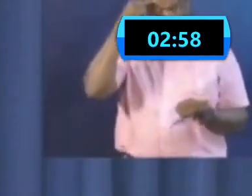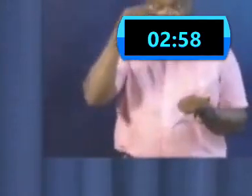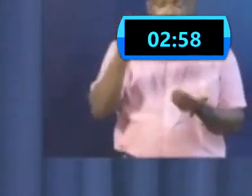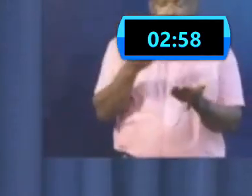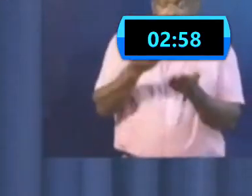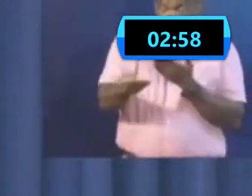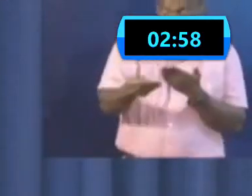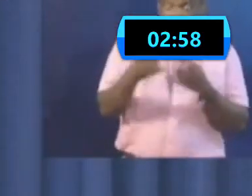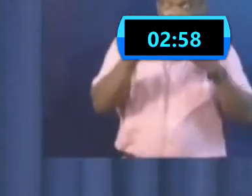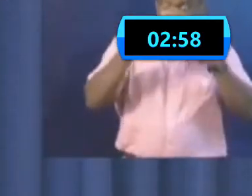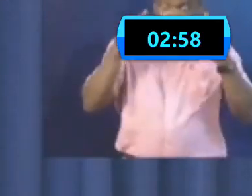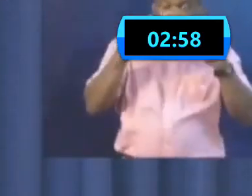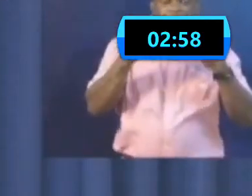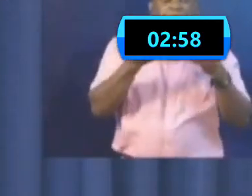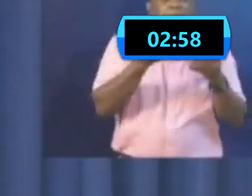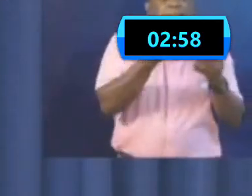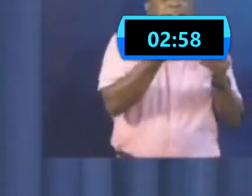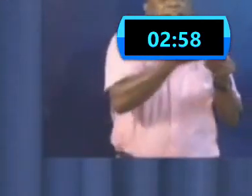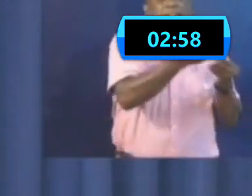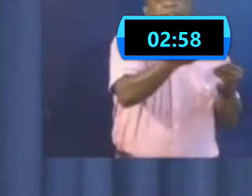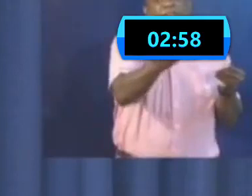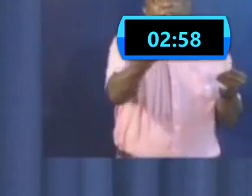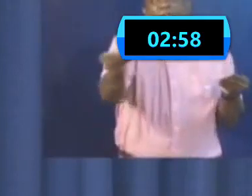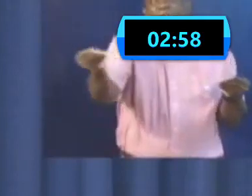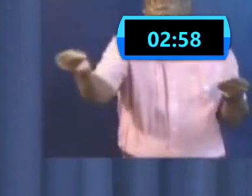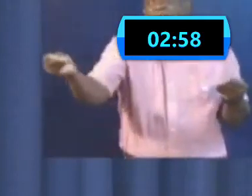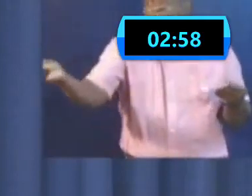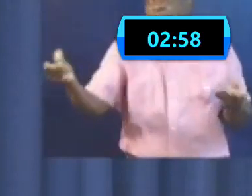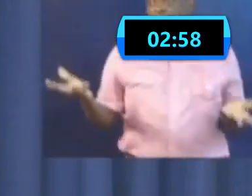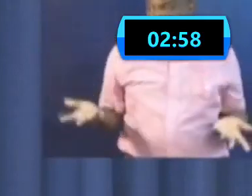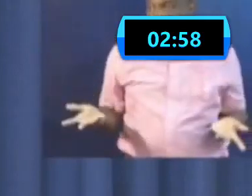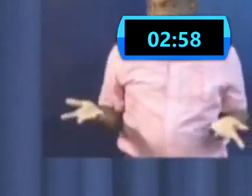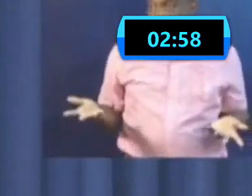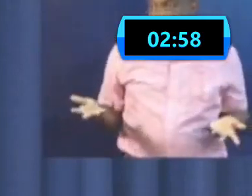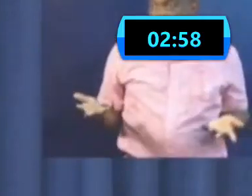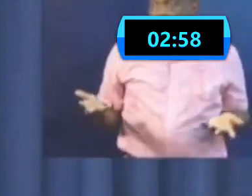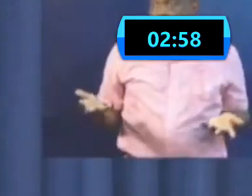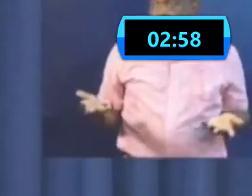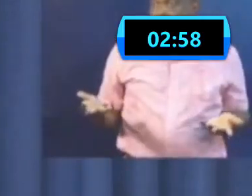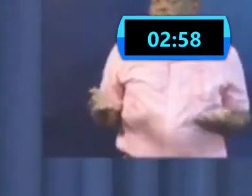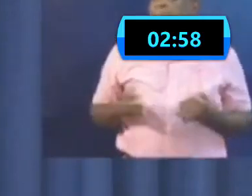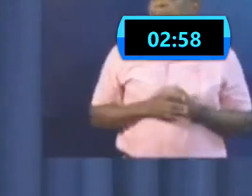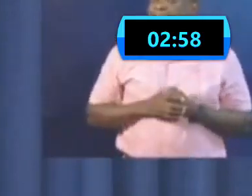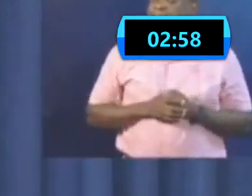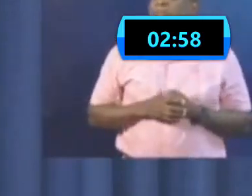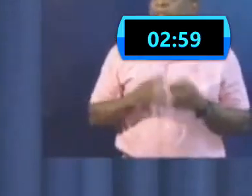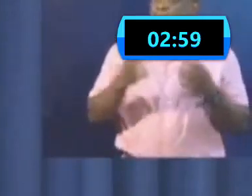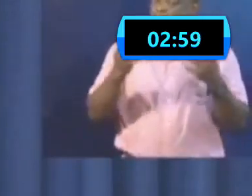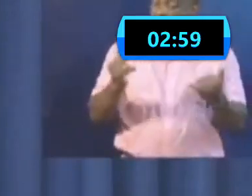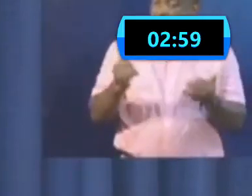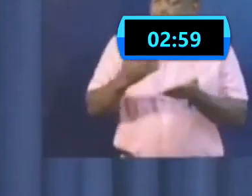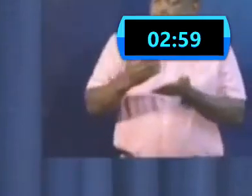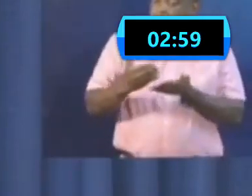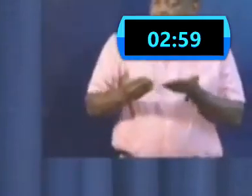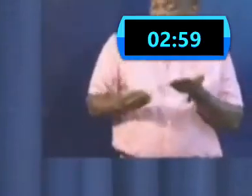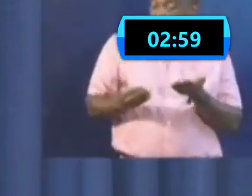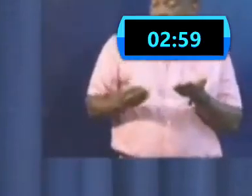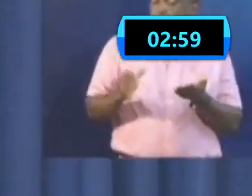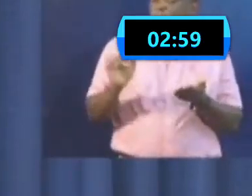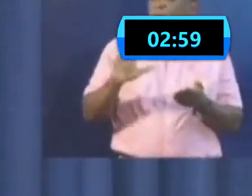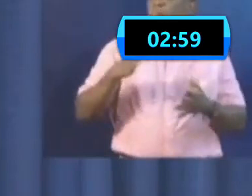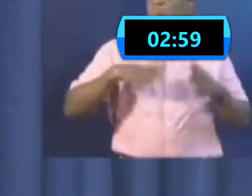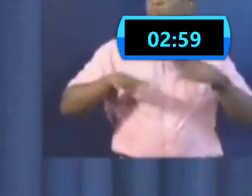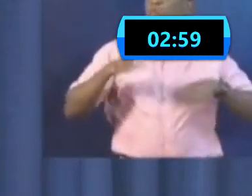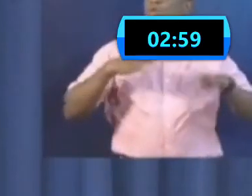large amount. There are persons in small business who are selling masks and people are dressing themselves. It is part of your clothing now.